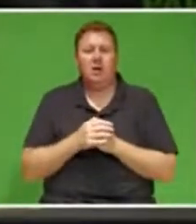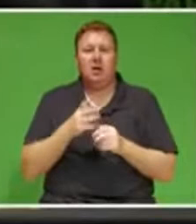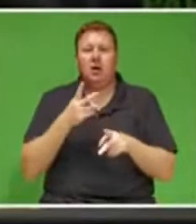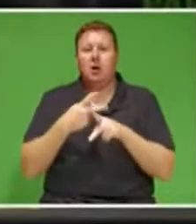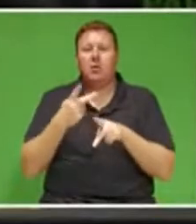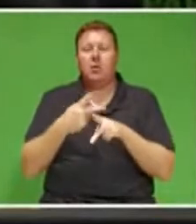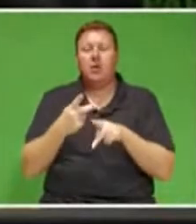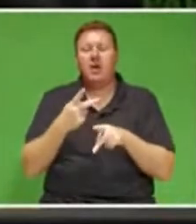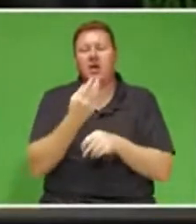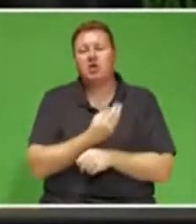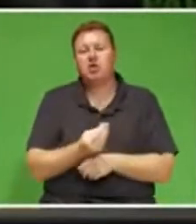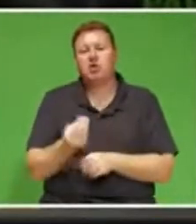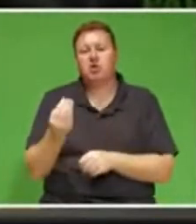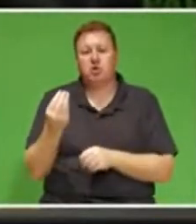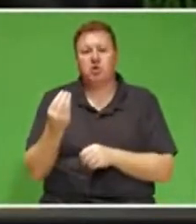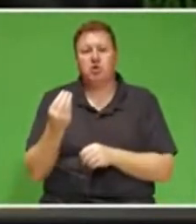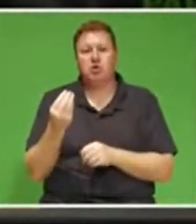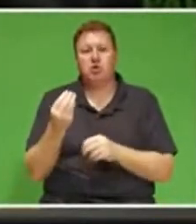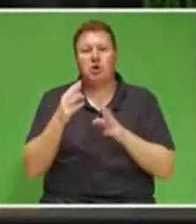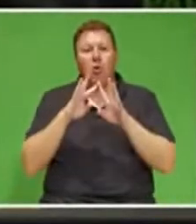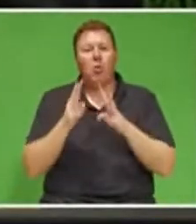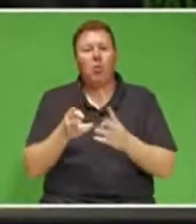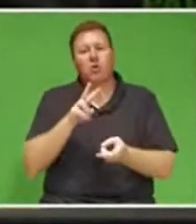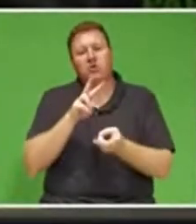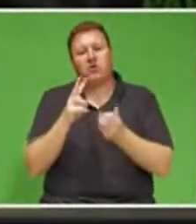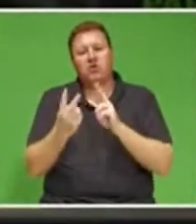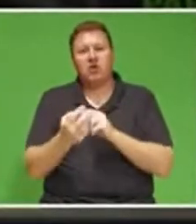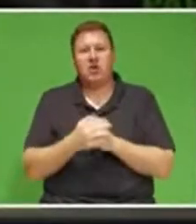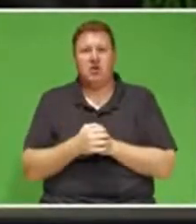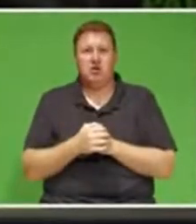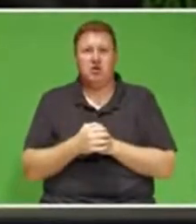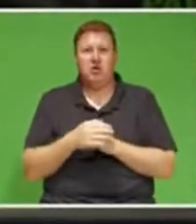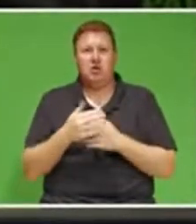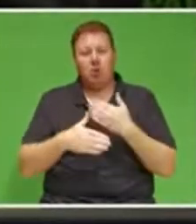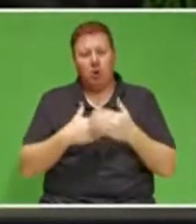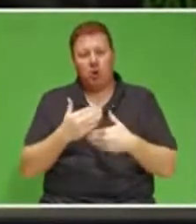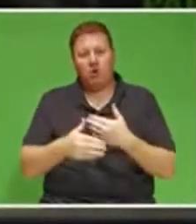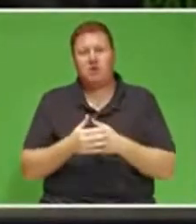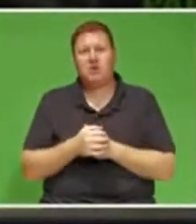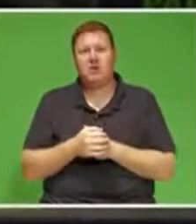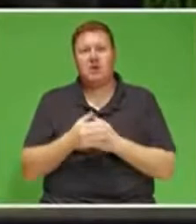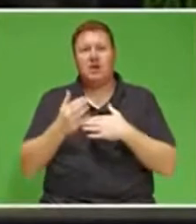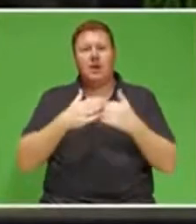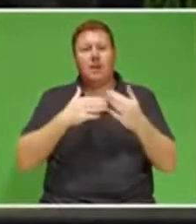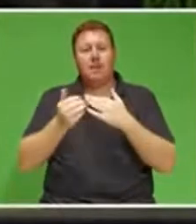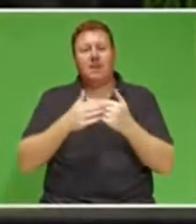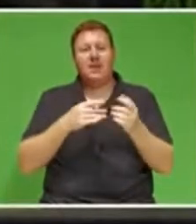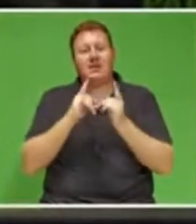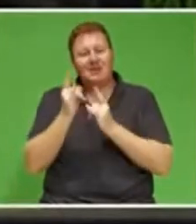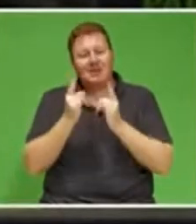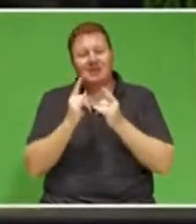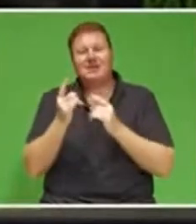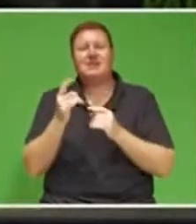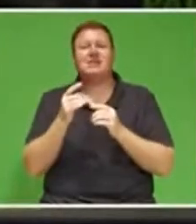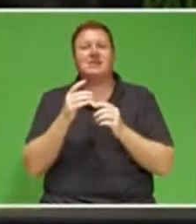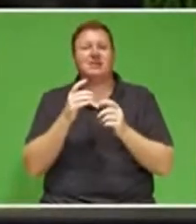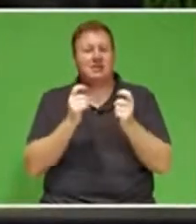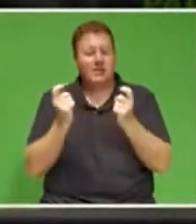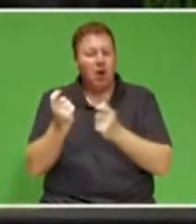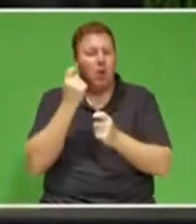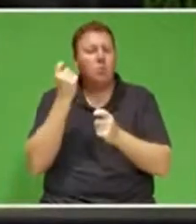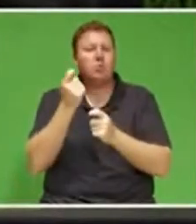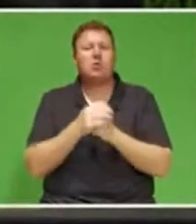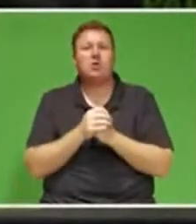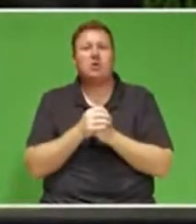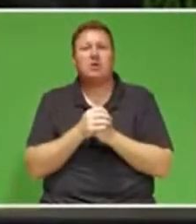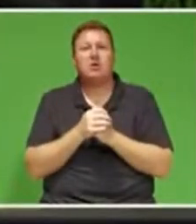children for a world of change and progress, to build cities and towns where families